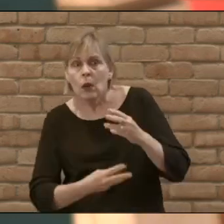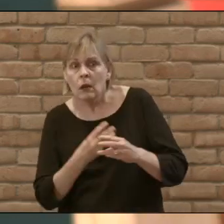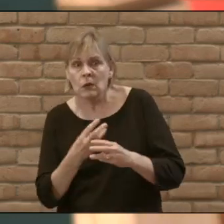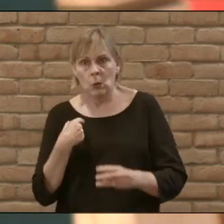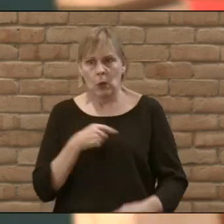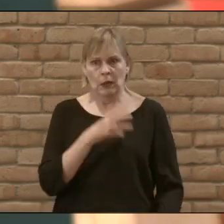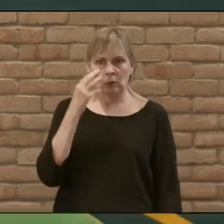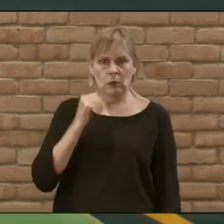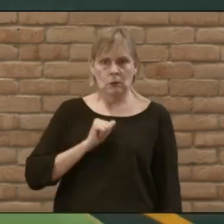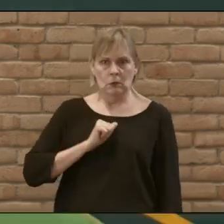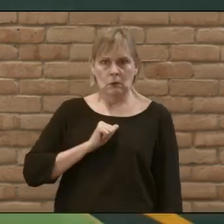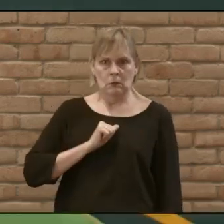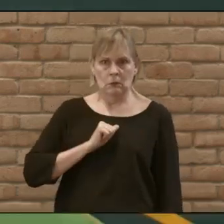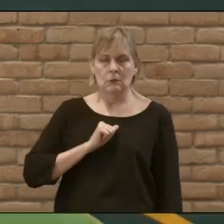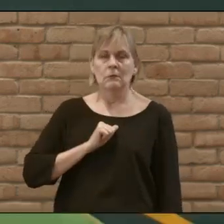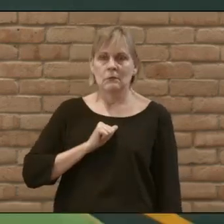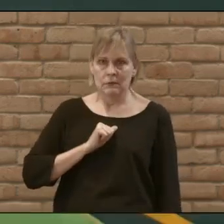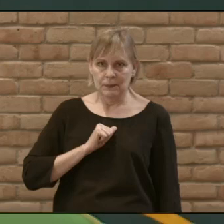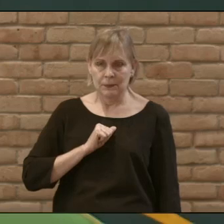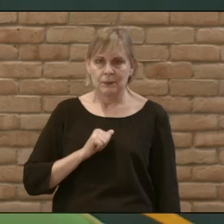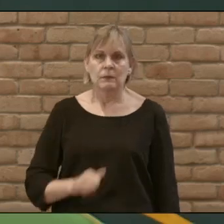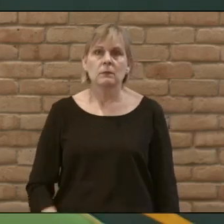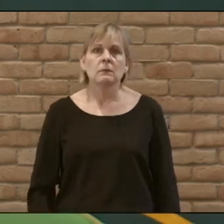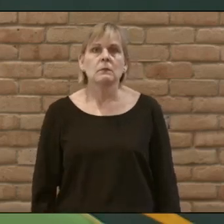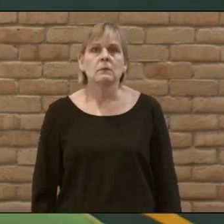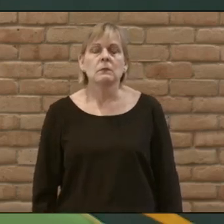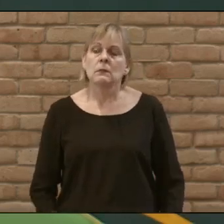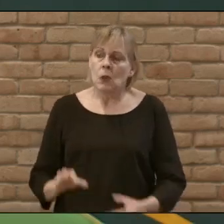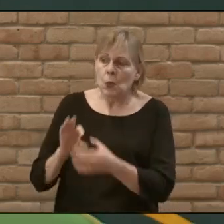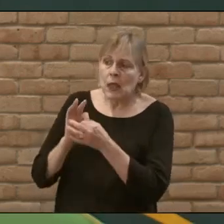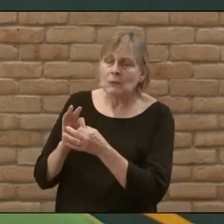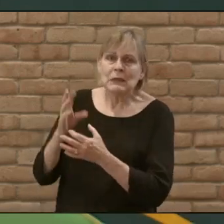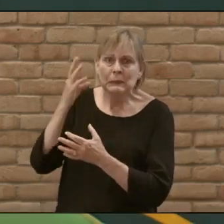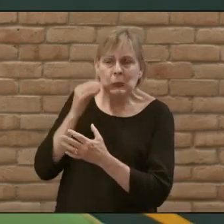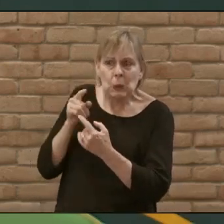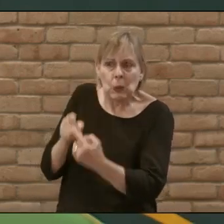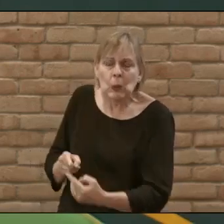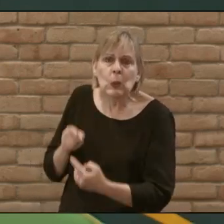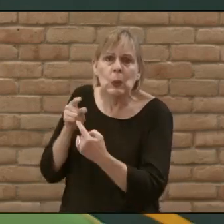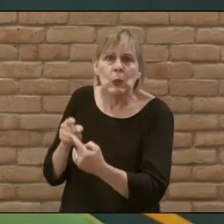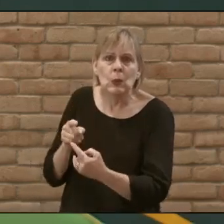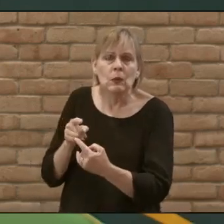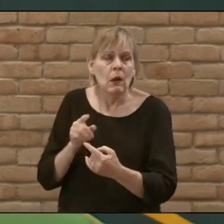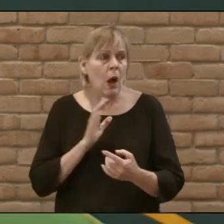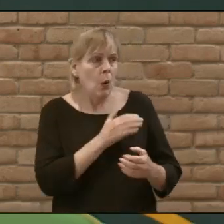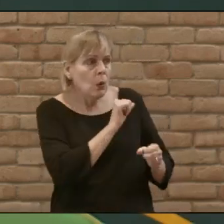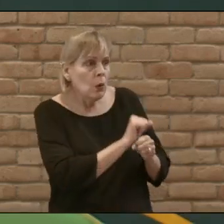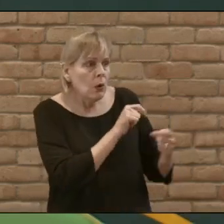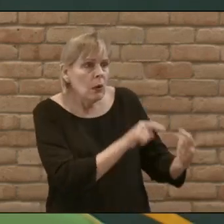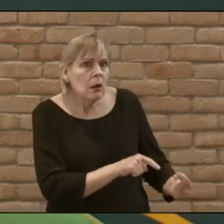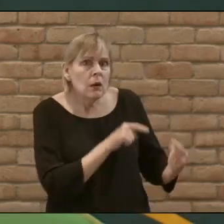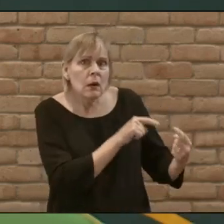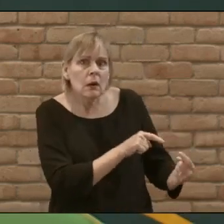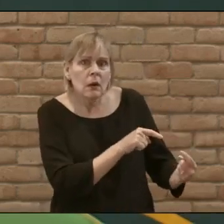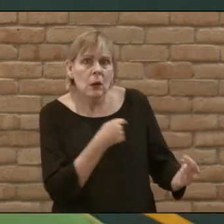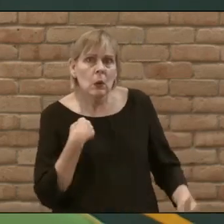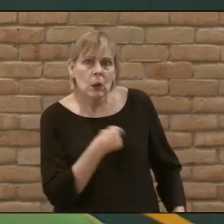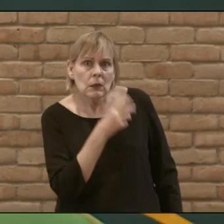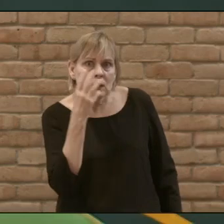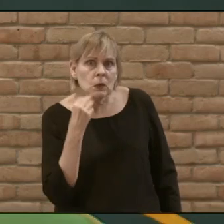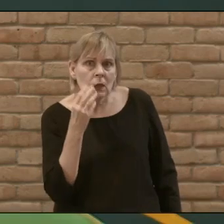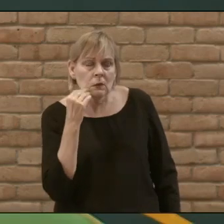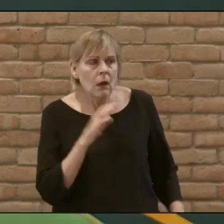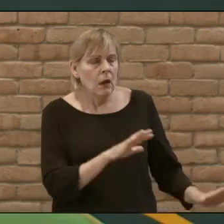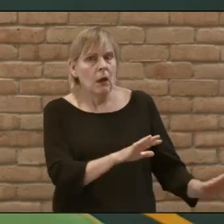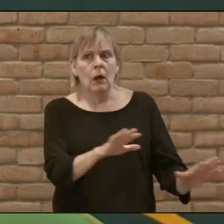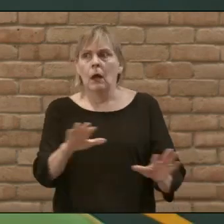experience in our own personal lives In our relationships In our vocations, Lord That we struggle